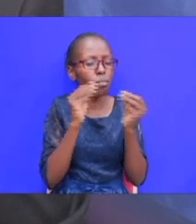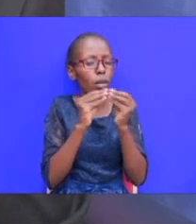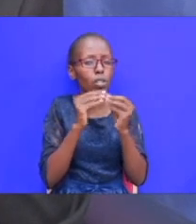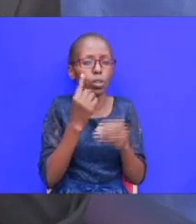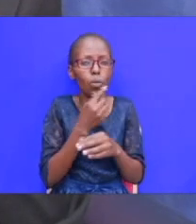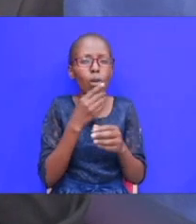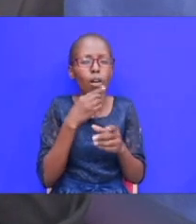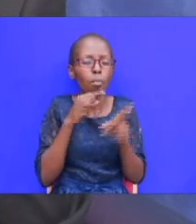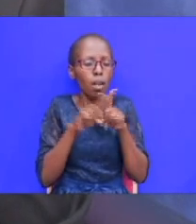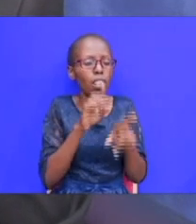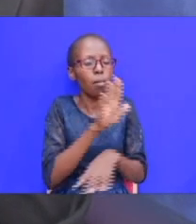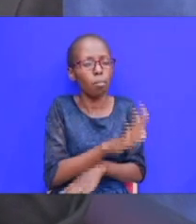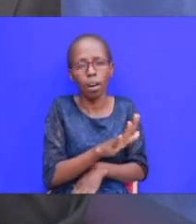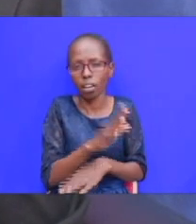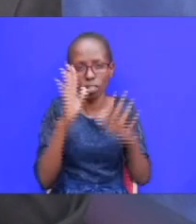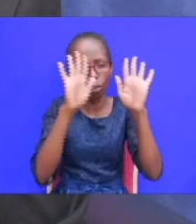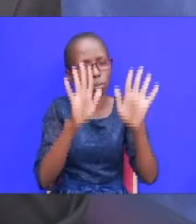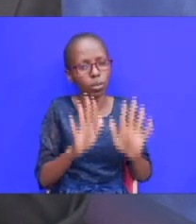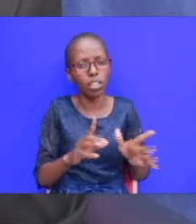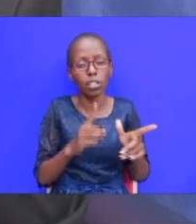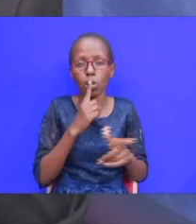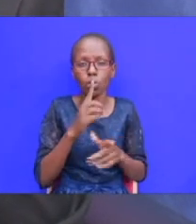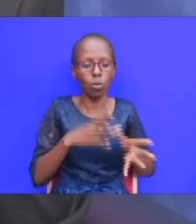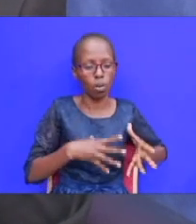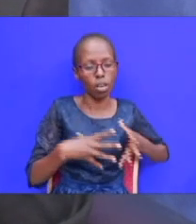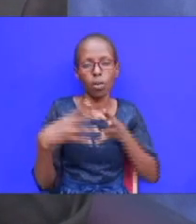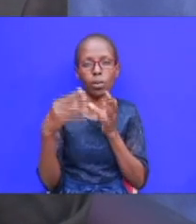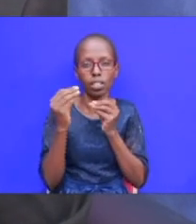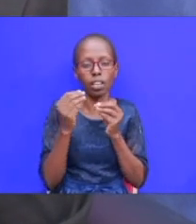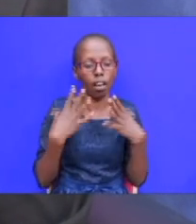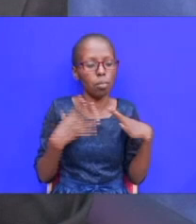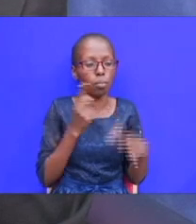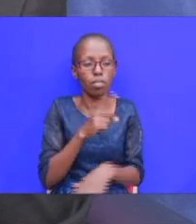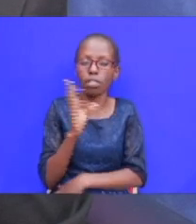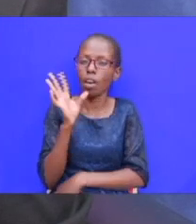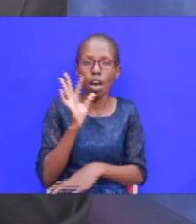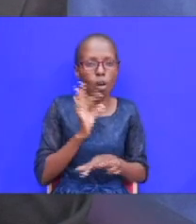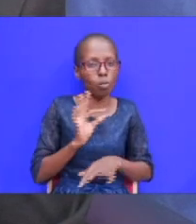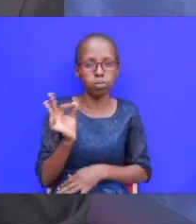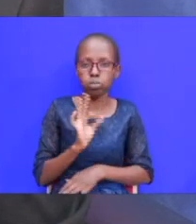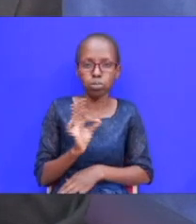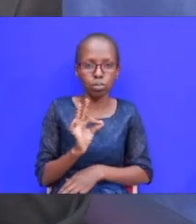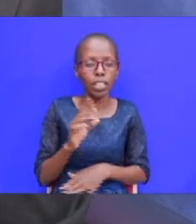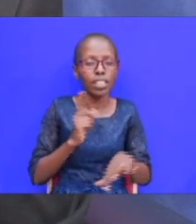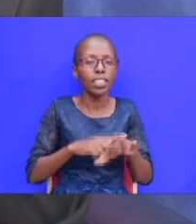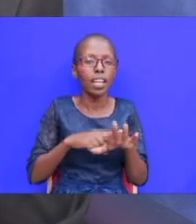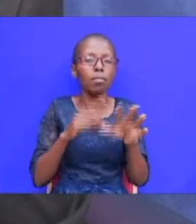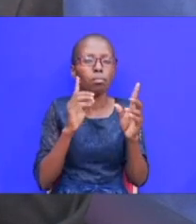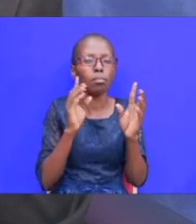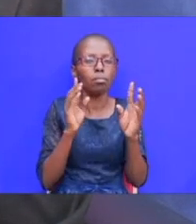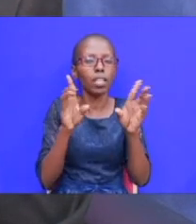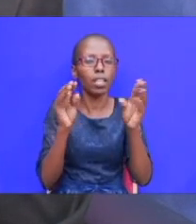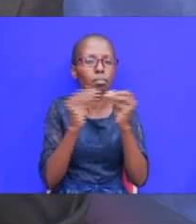because his brother so he proceeds and these people are worried so when he meets jacob i